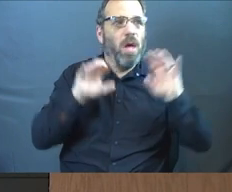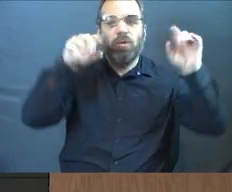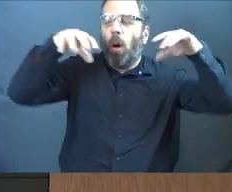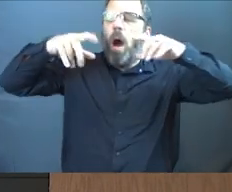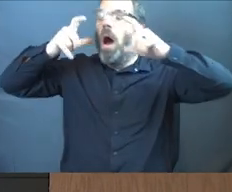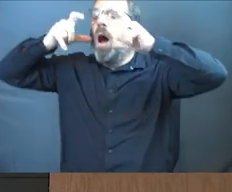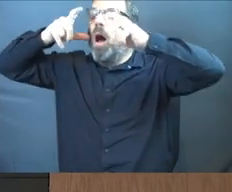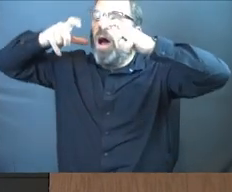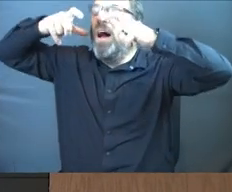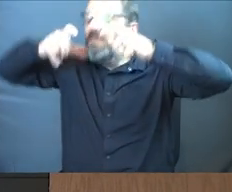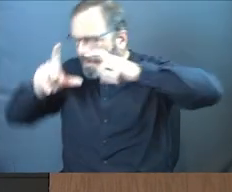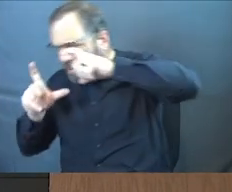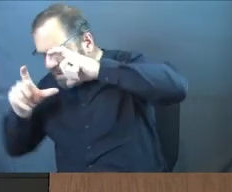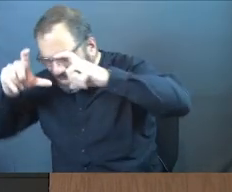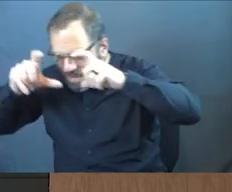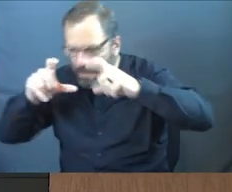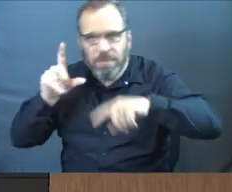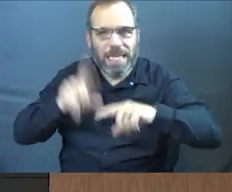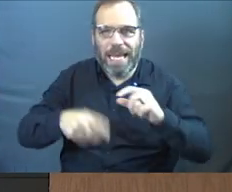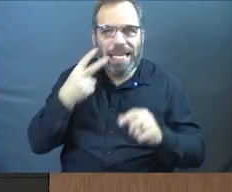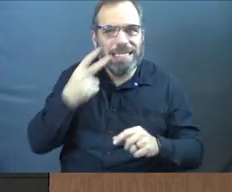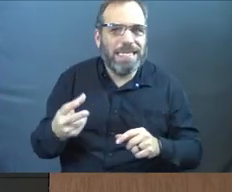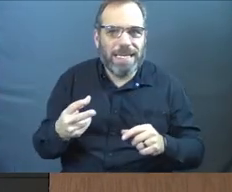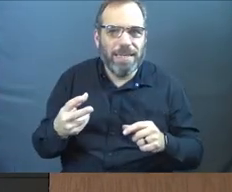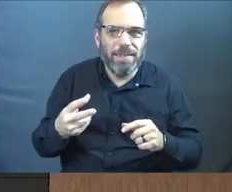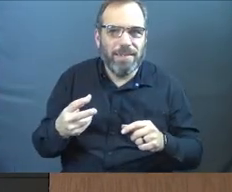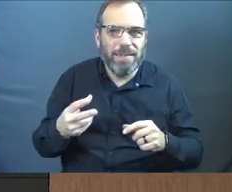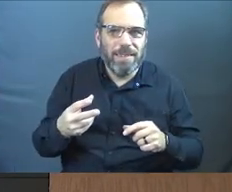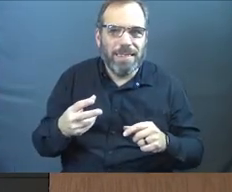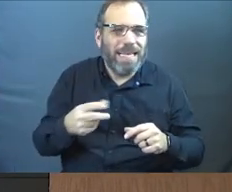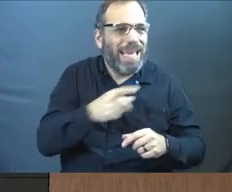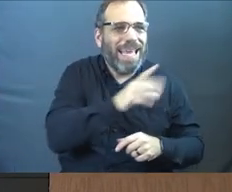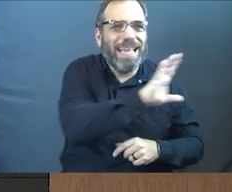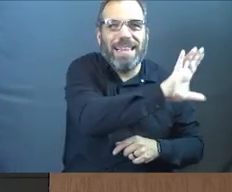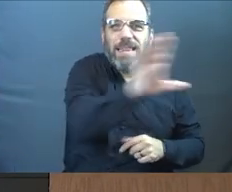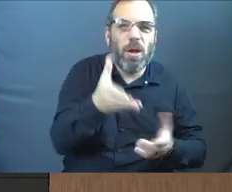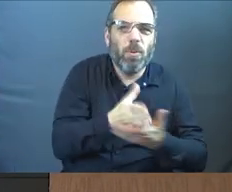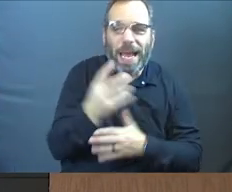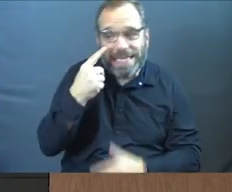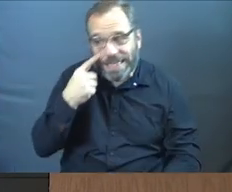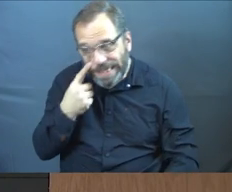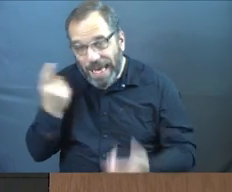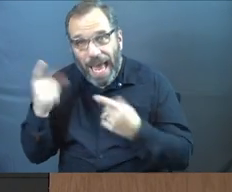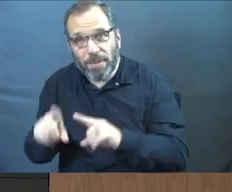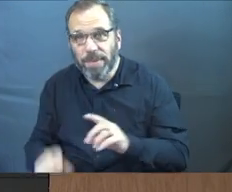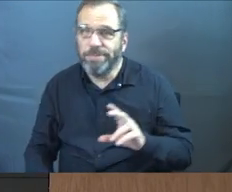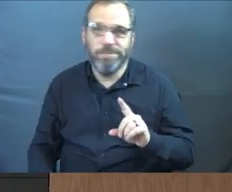capture what's going on in there. It wasn't their right to see what was going on in there.